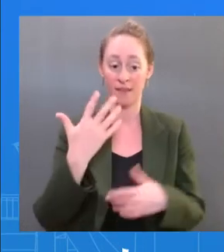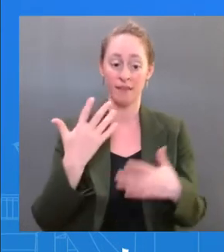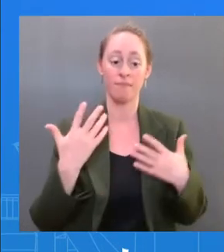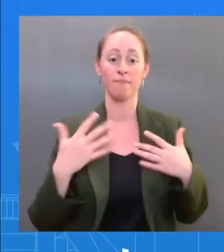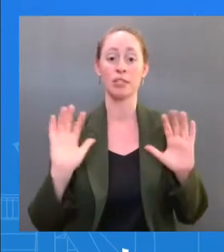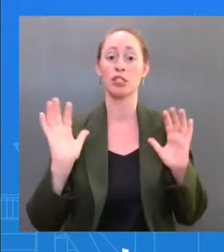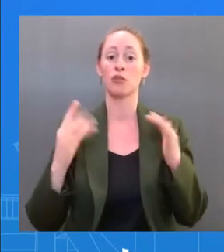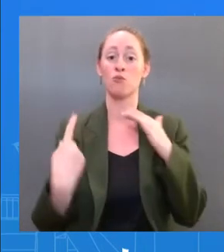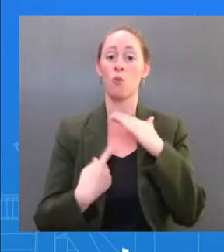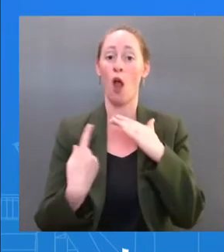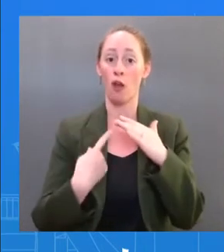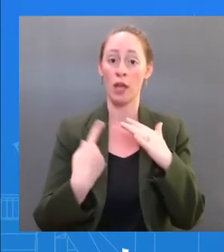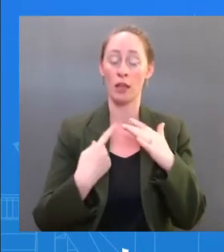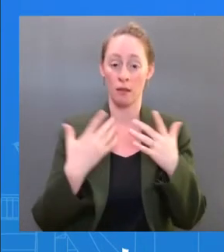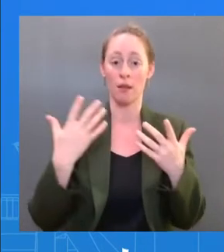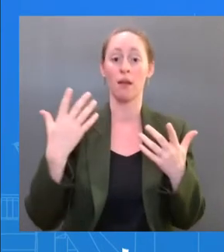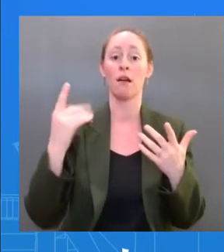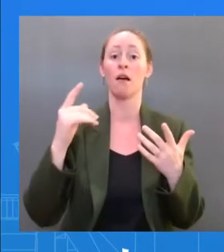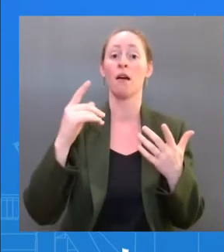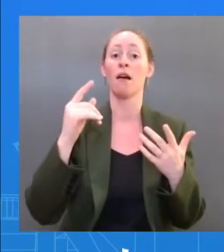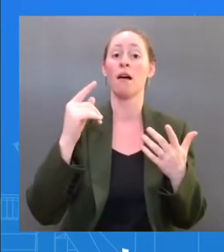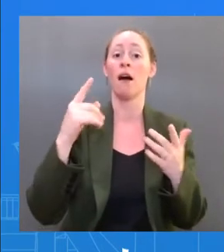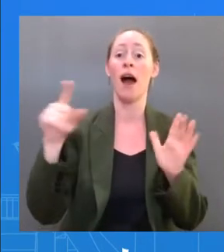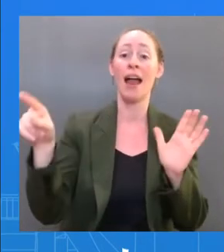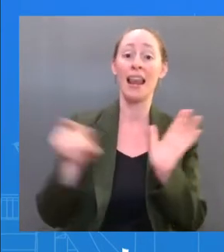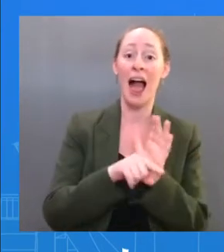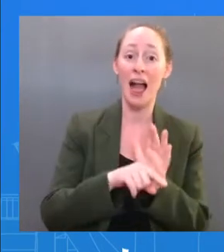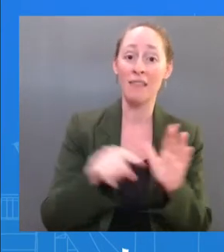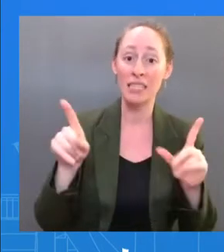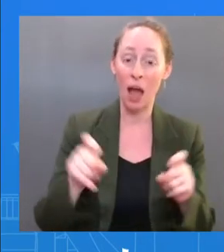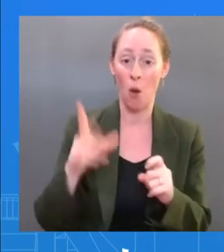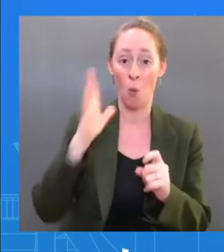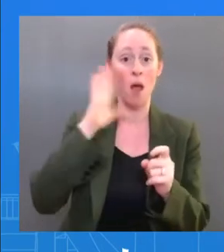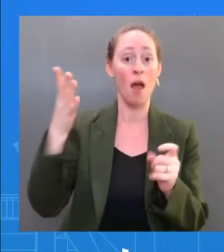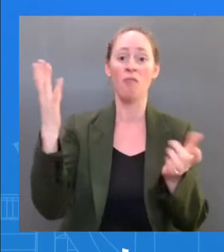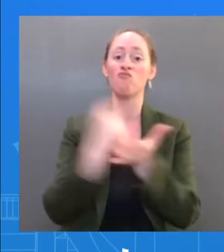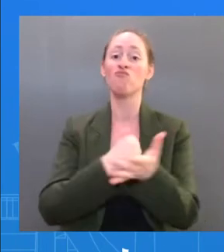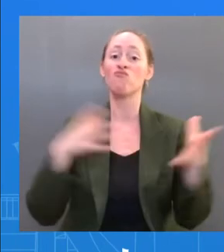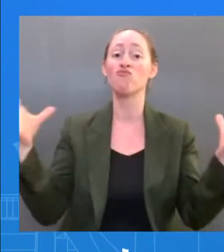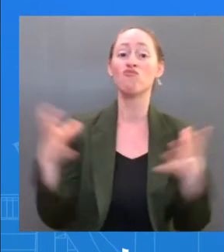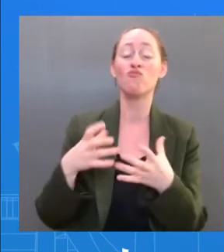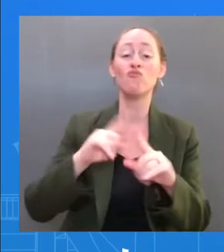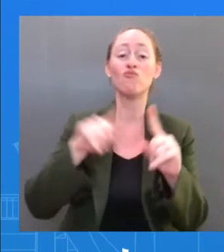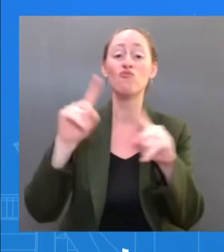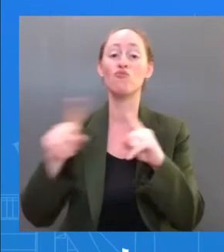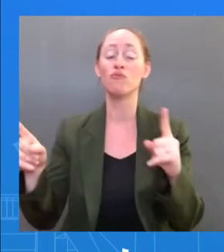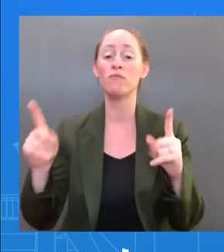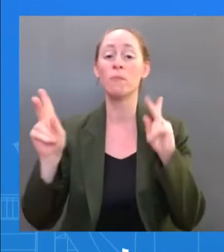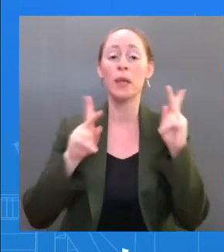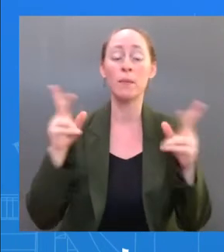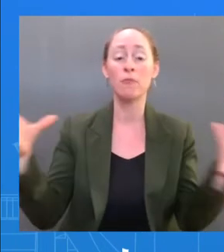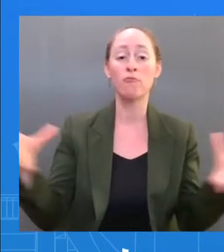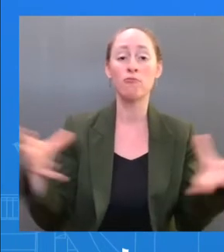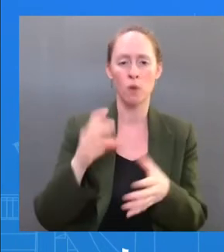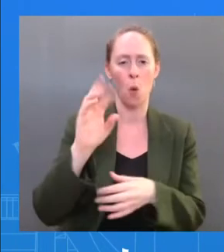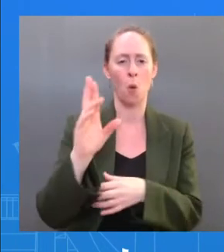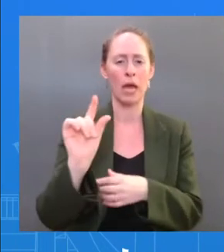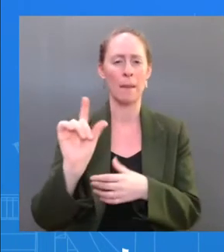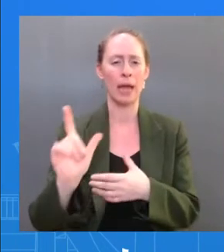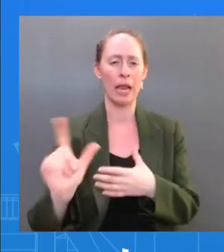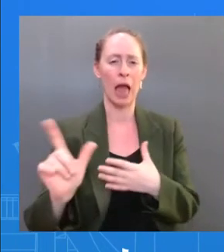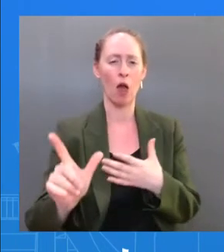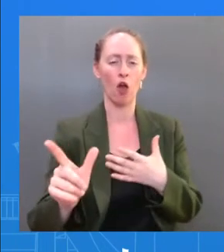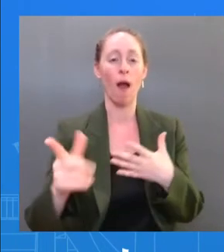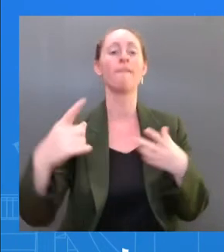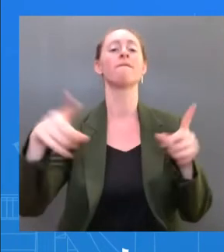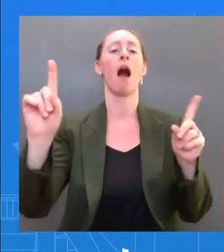So the plan right now is to follow — it's actually — we do CDC guidelines, but we actually go beyond CDC guidelines. So he's certainly going to isolate for